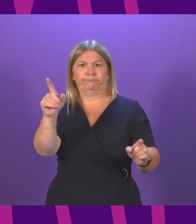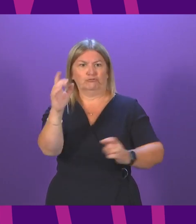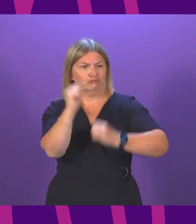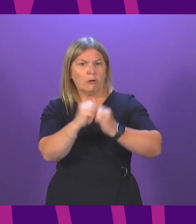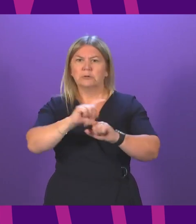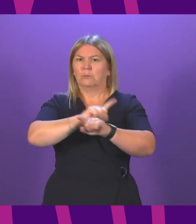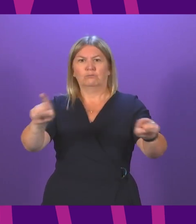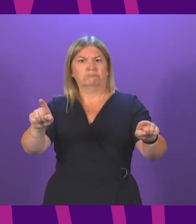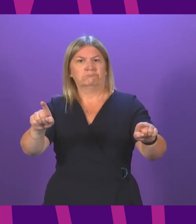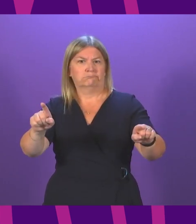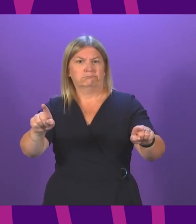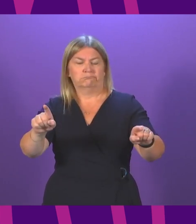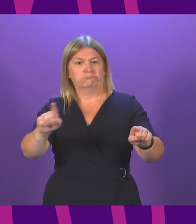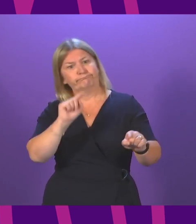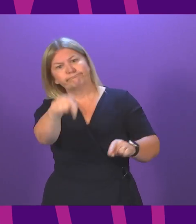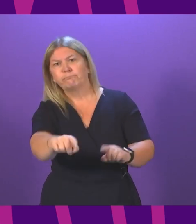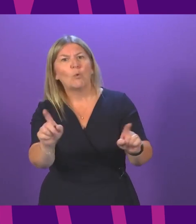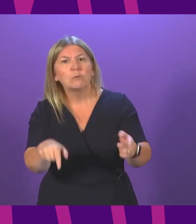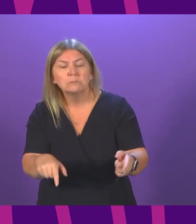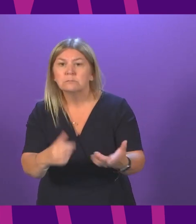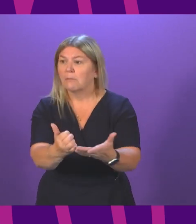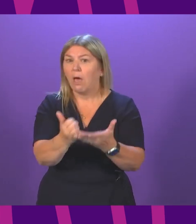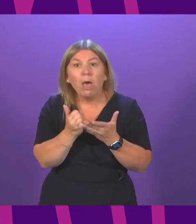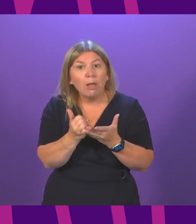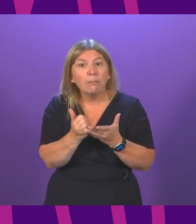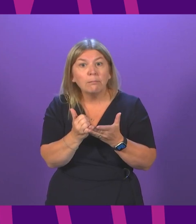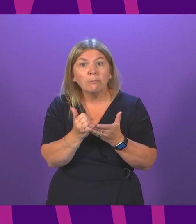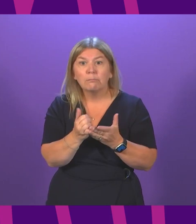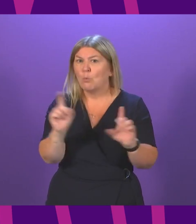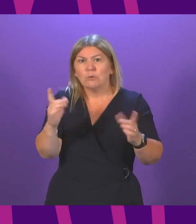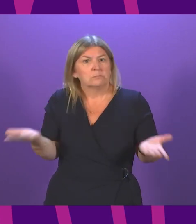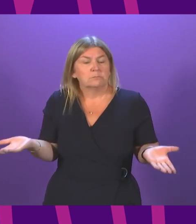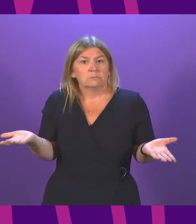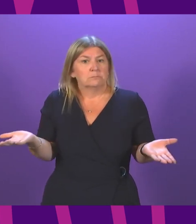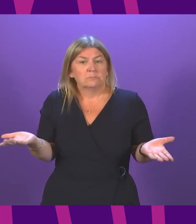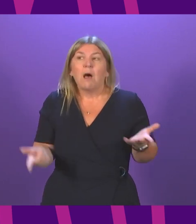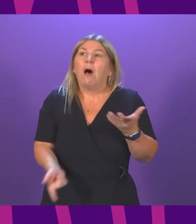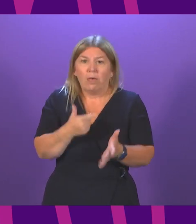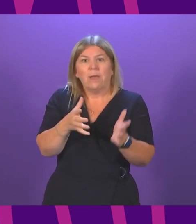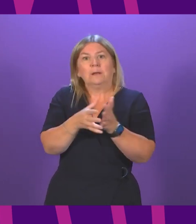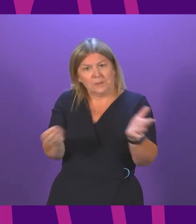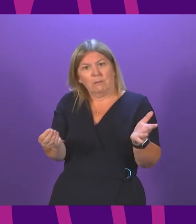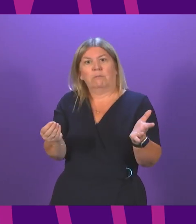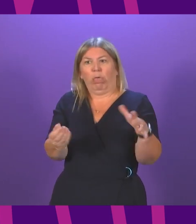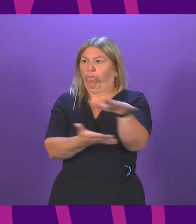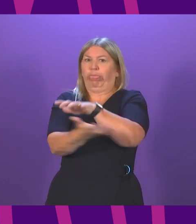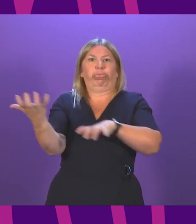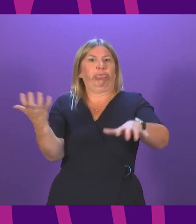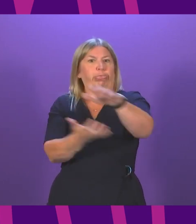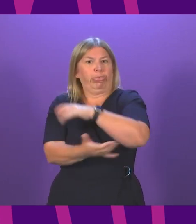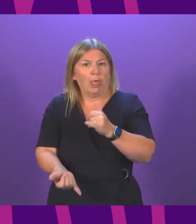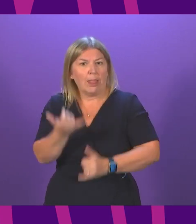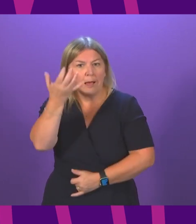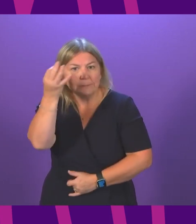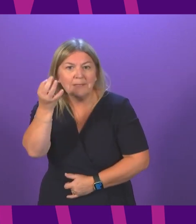will be in place or if they'll get any help to introduce this. It's just another example of the shambolic last-minute